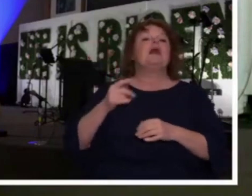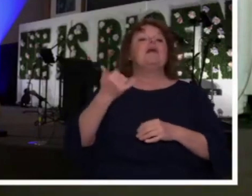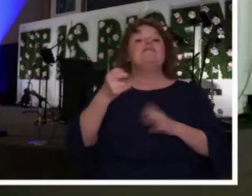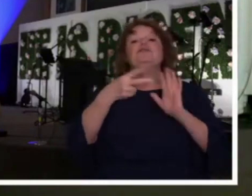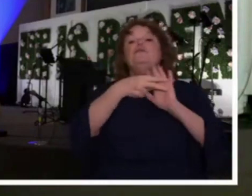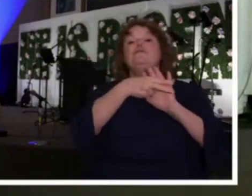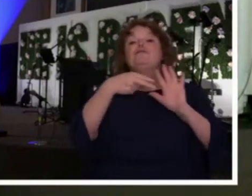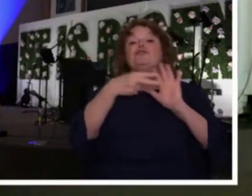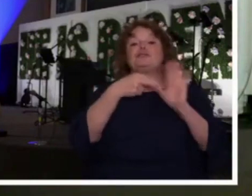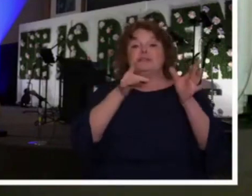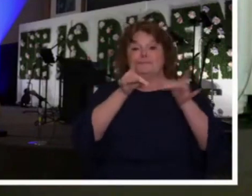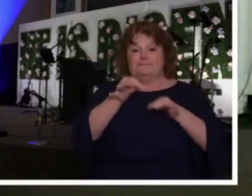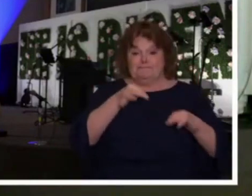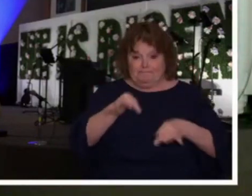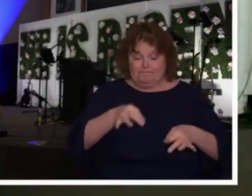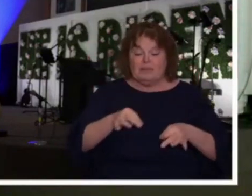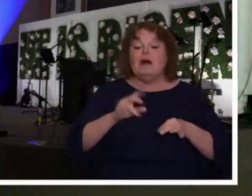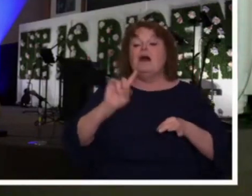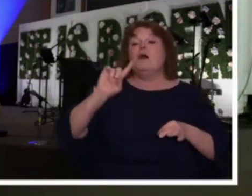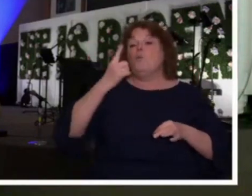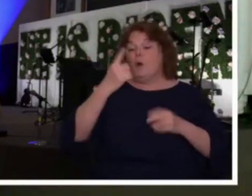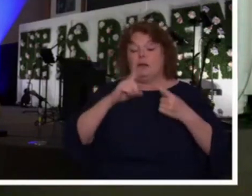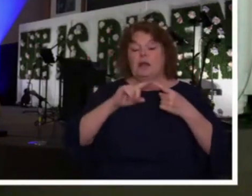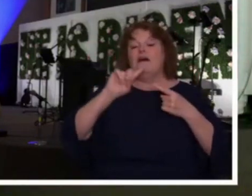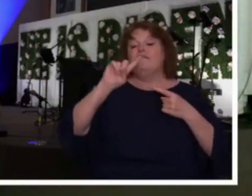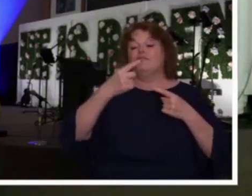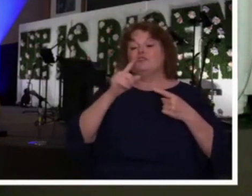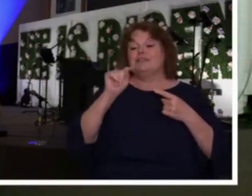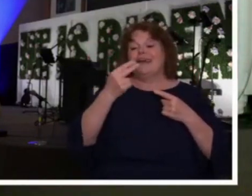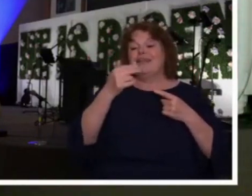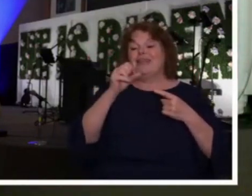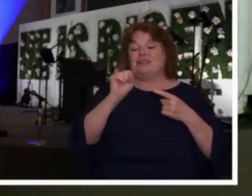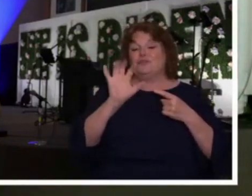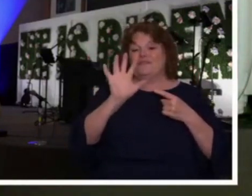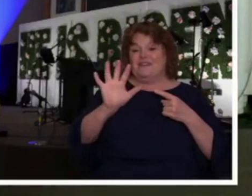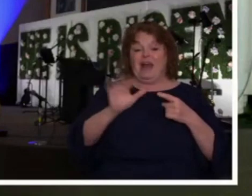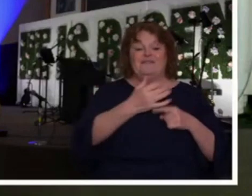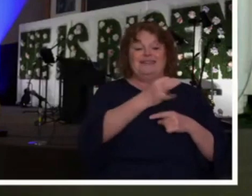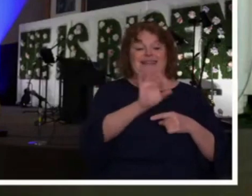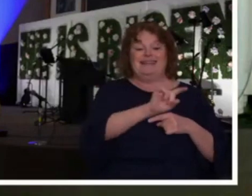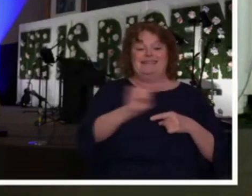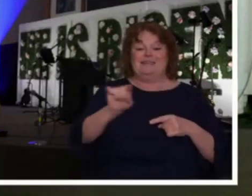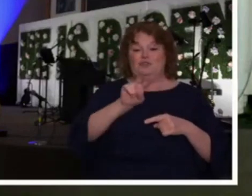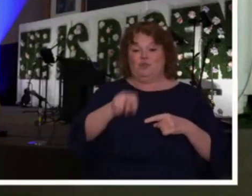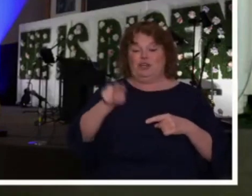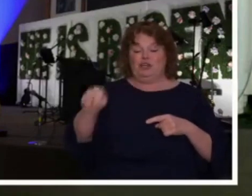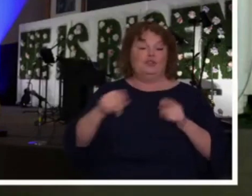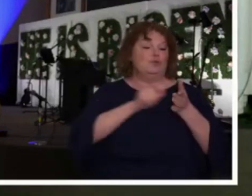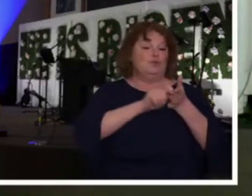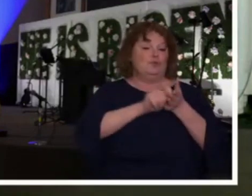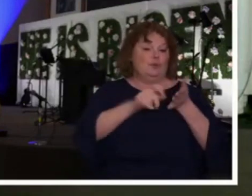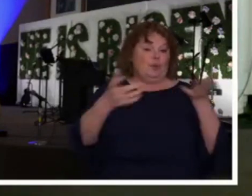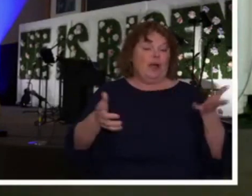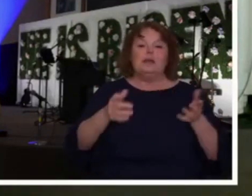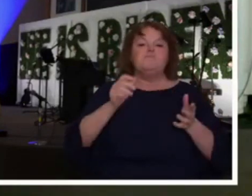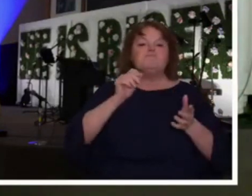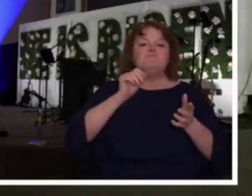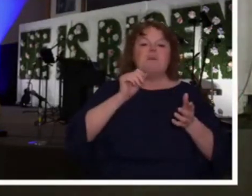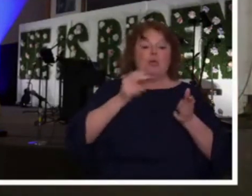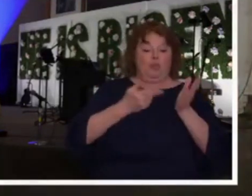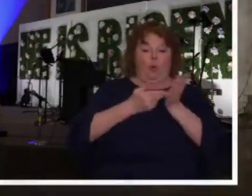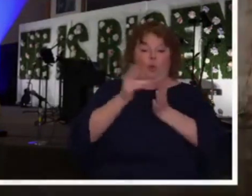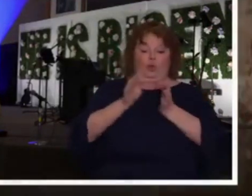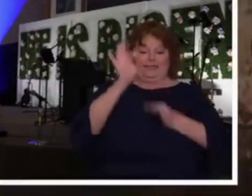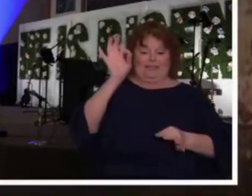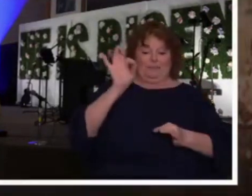that I want to share with you. One of them is found in 1 Thessalonians chapter 5, verses 19 through 22, and it says, Do not put out the